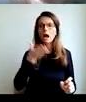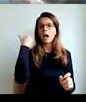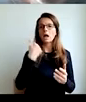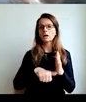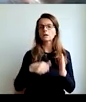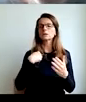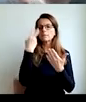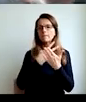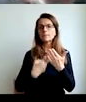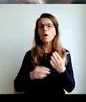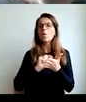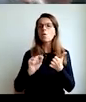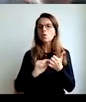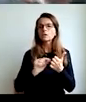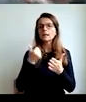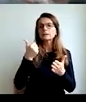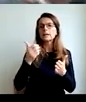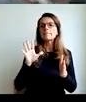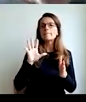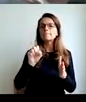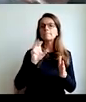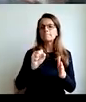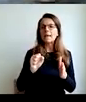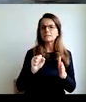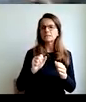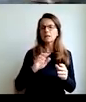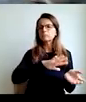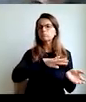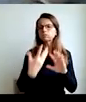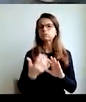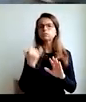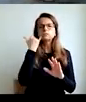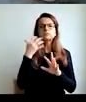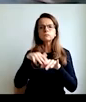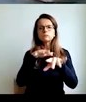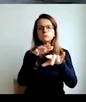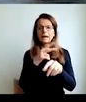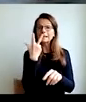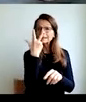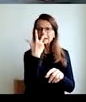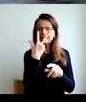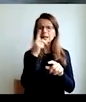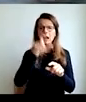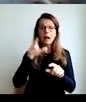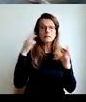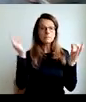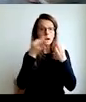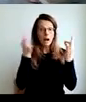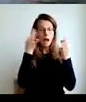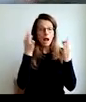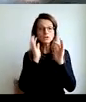stories about people who would risk their lives to